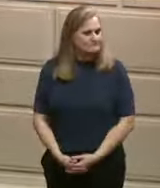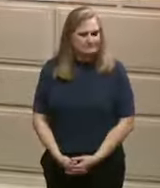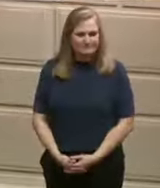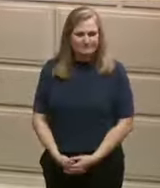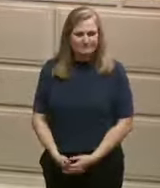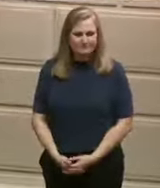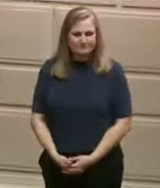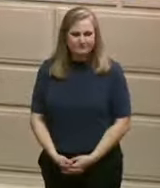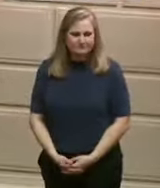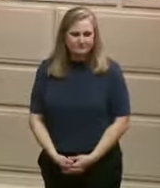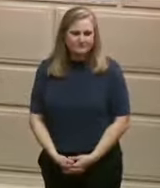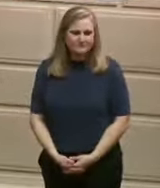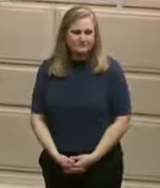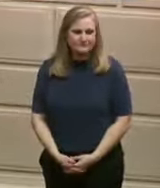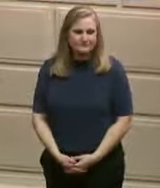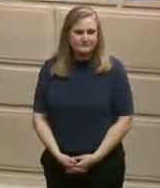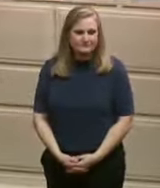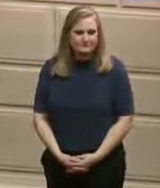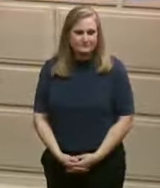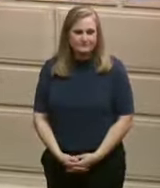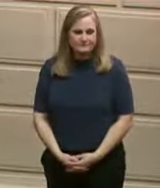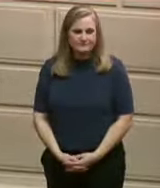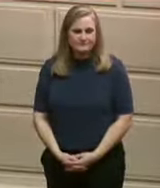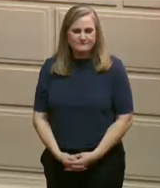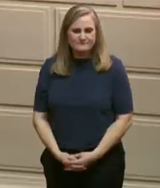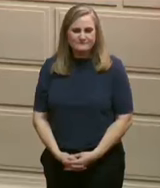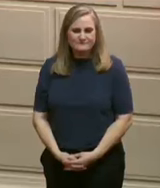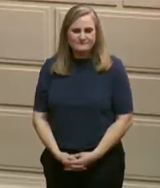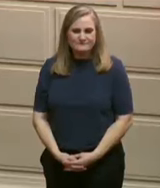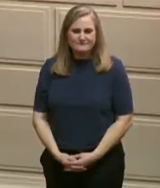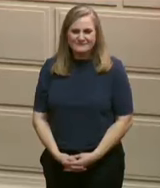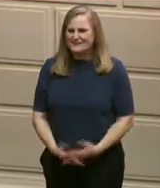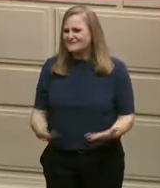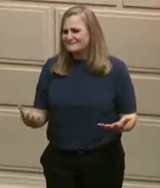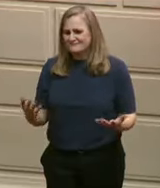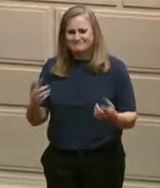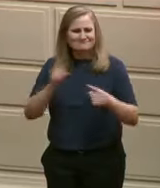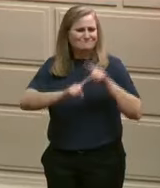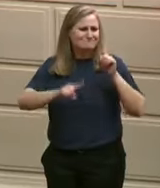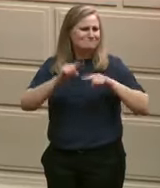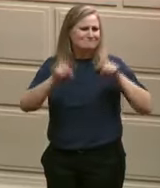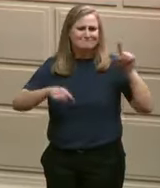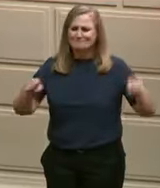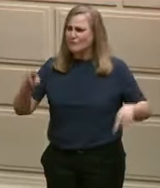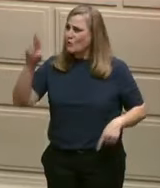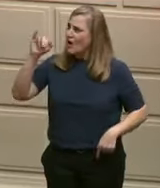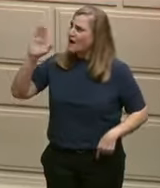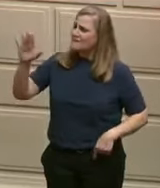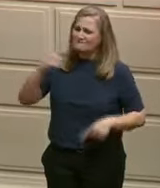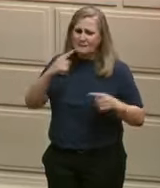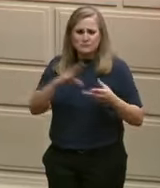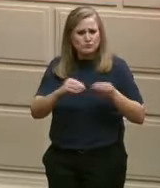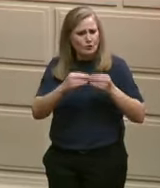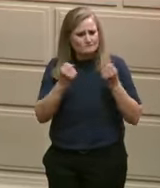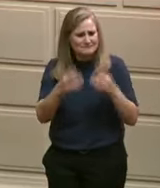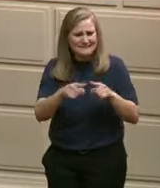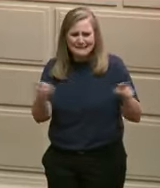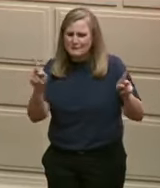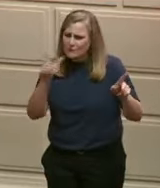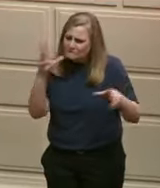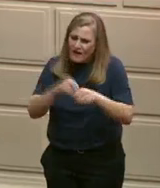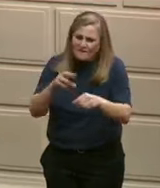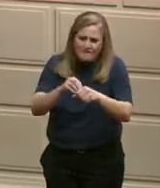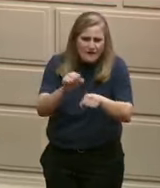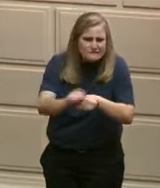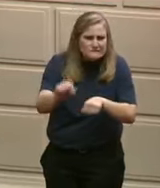Tonight you heard stories of people across Rhode Island who are doing the work. And there are thousands more